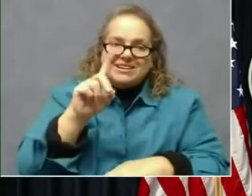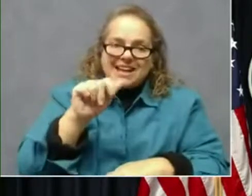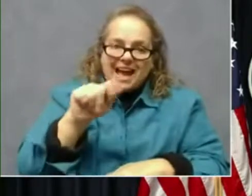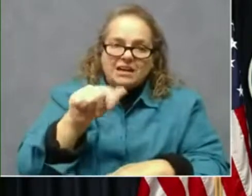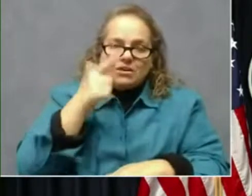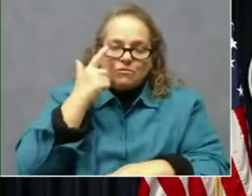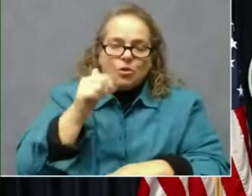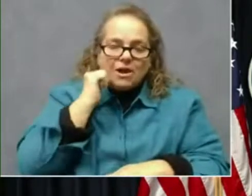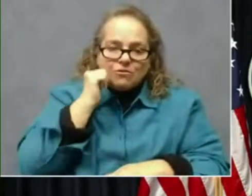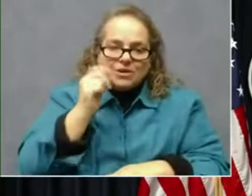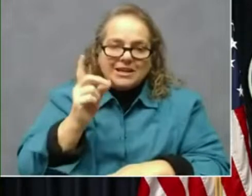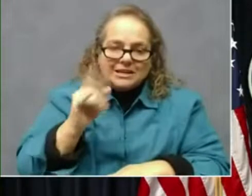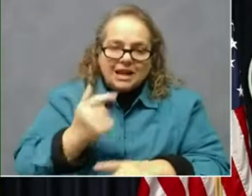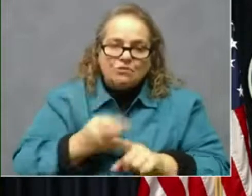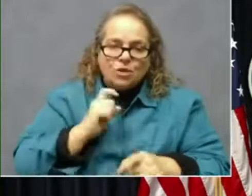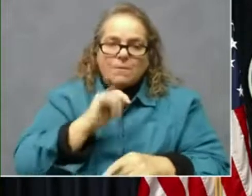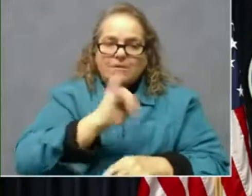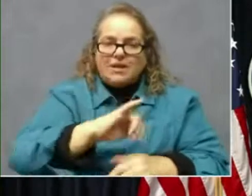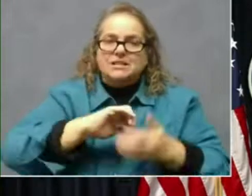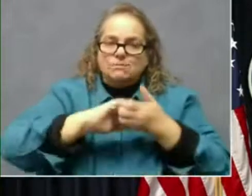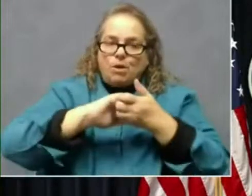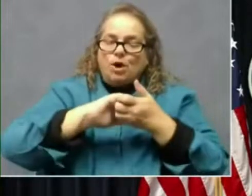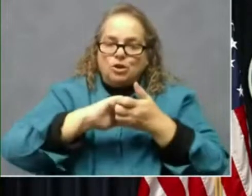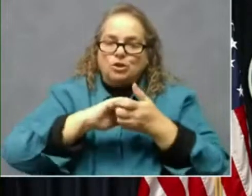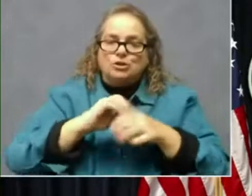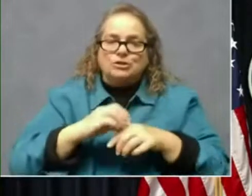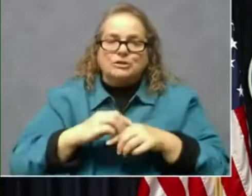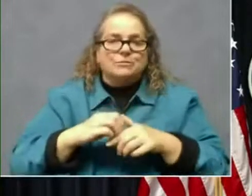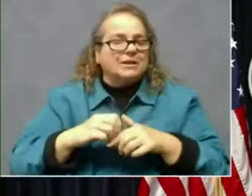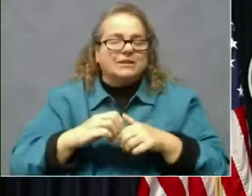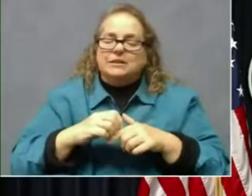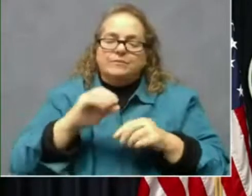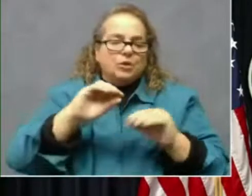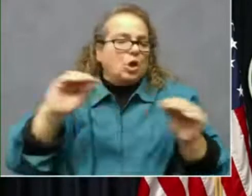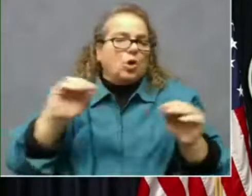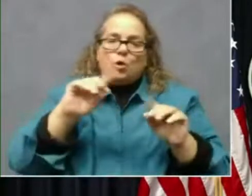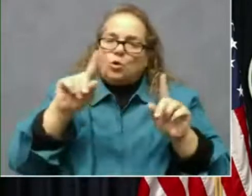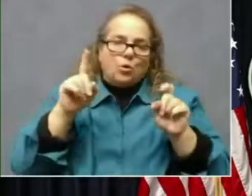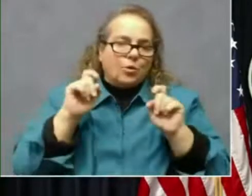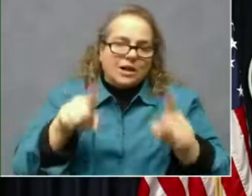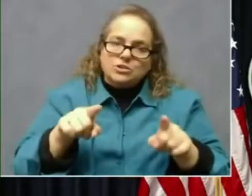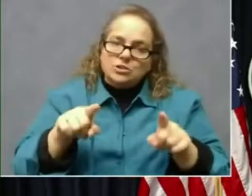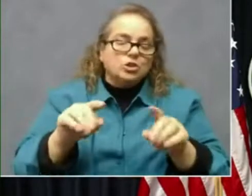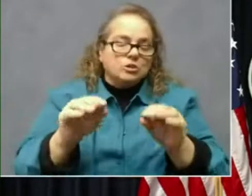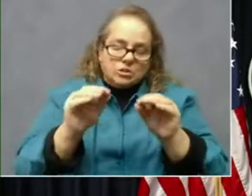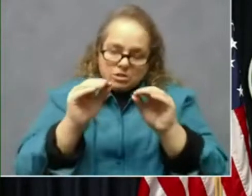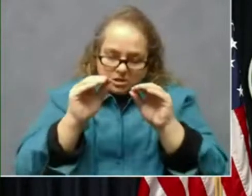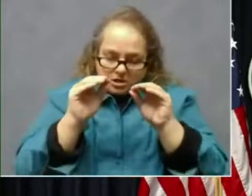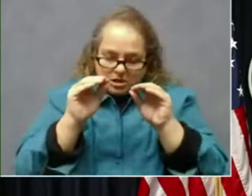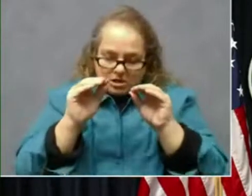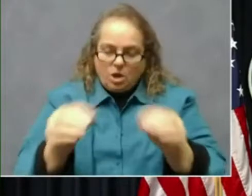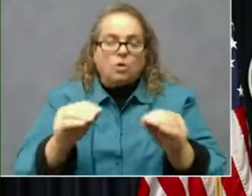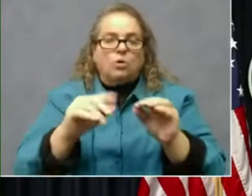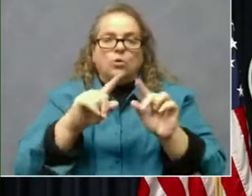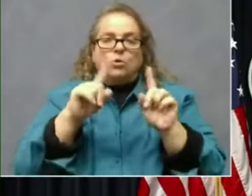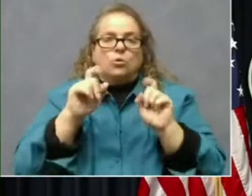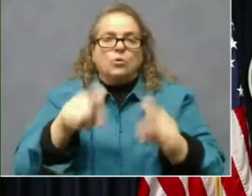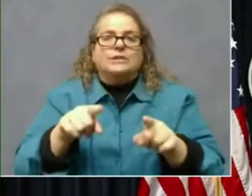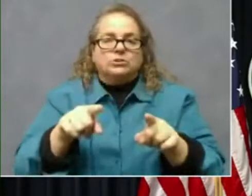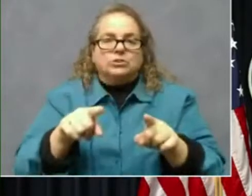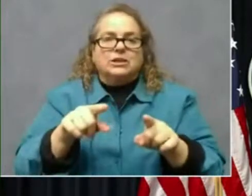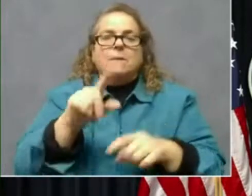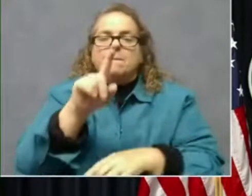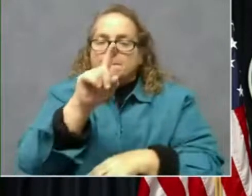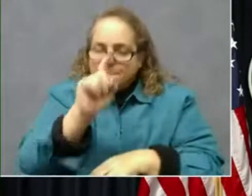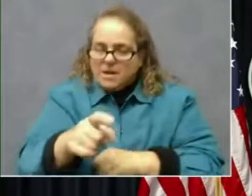from these partners. But no question. No question. This has got to move faster. And we're going to